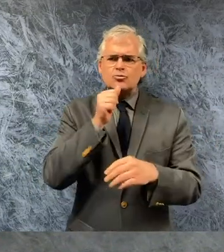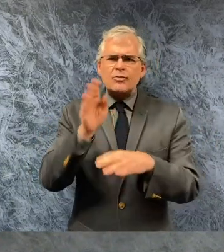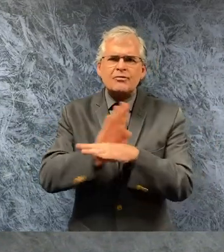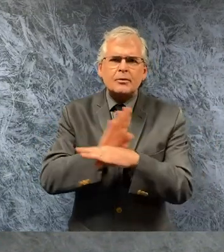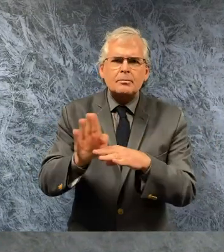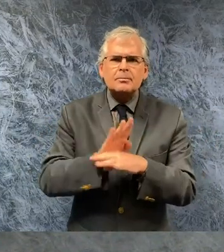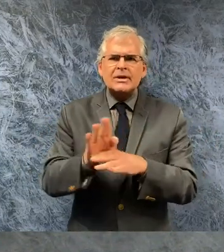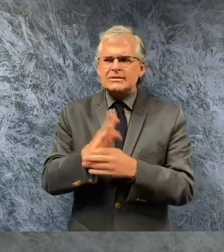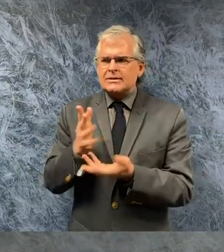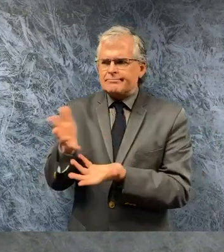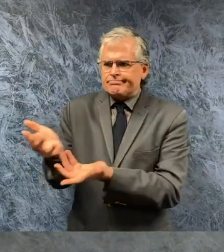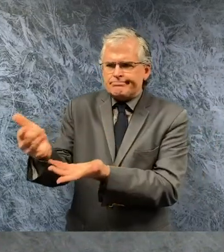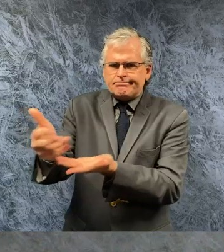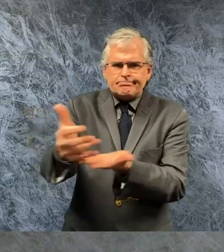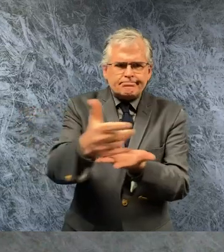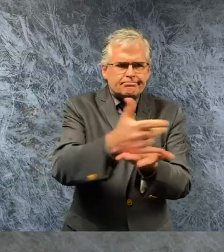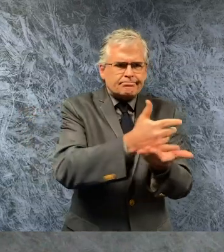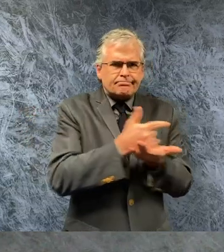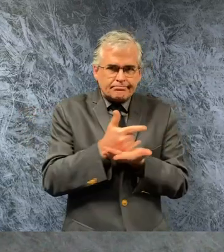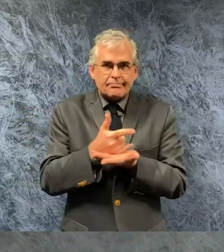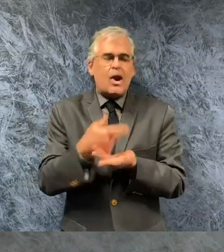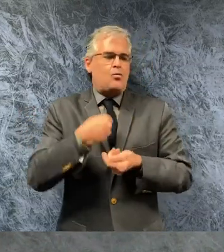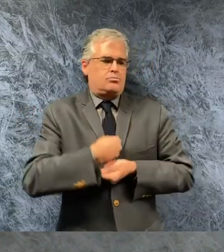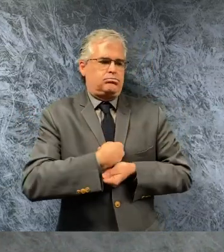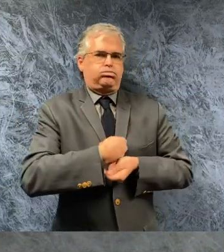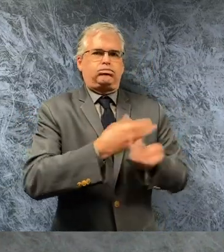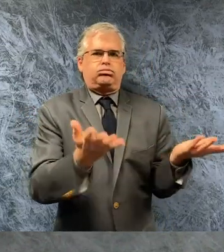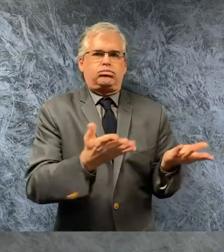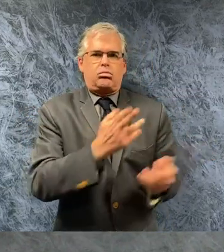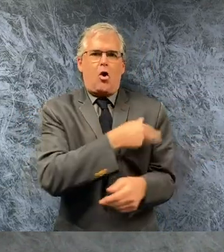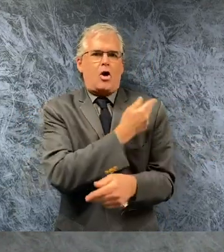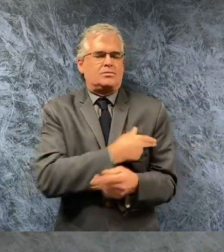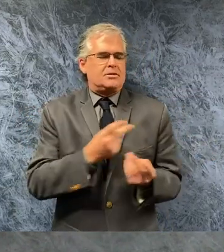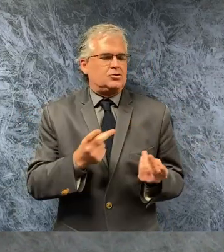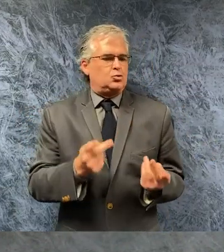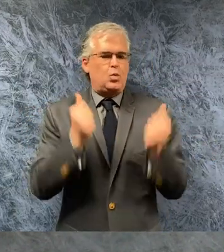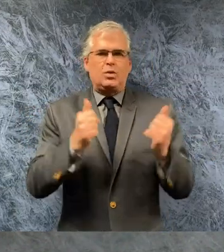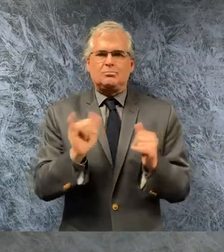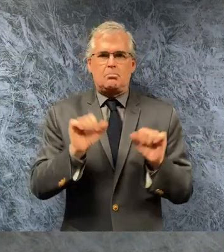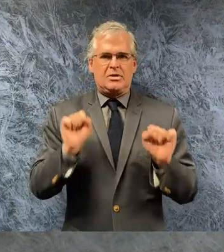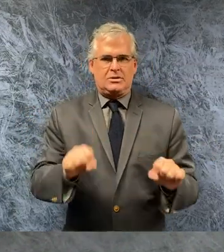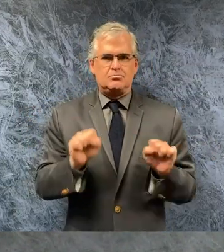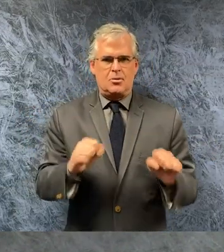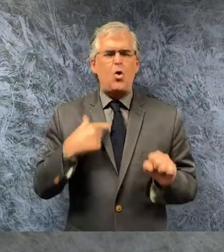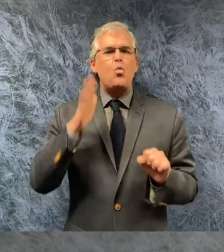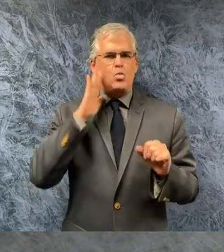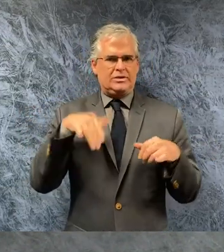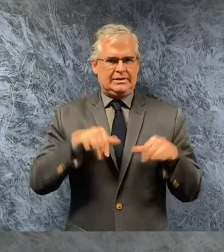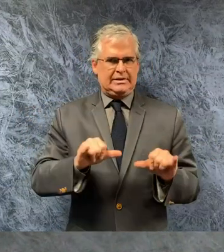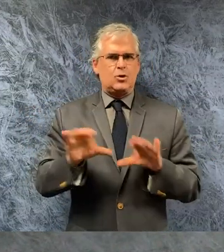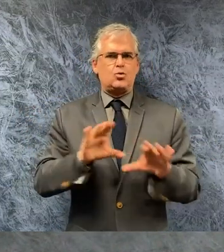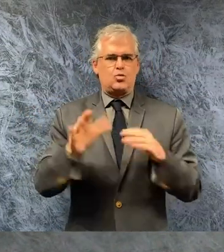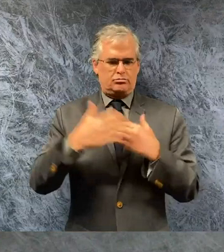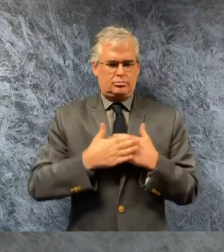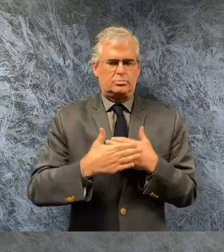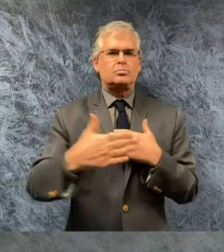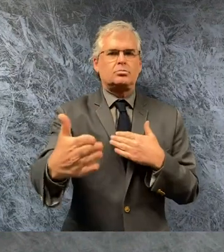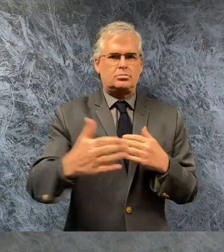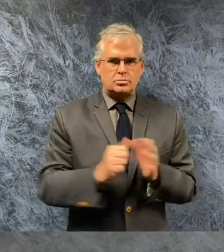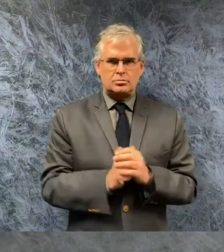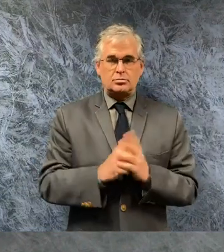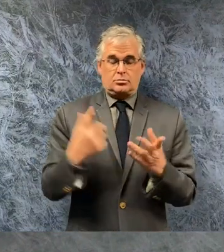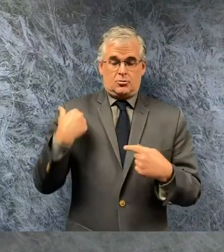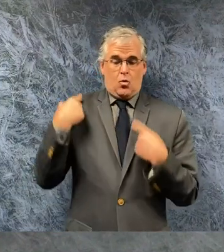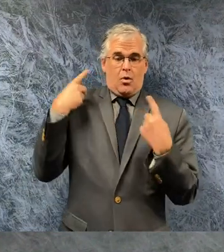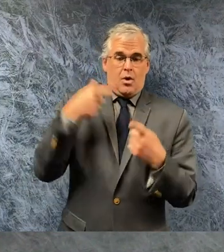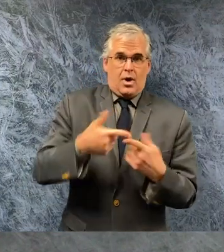hospitals and health workers and as quickly as possible and we will continue to do so as of today the state has distributed